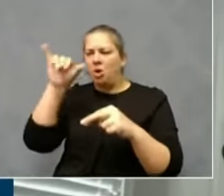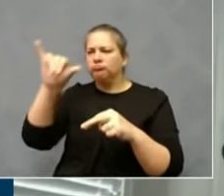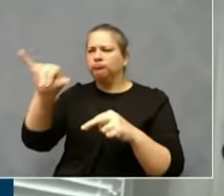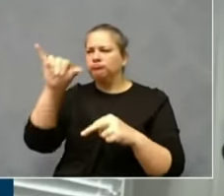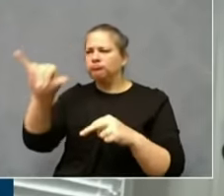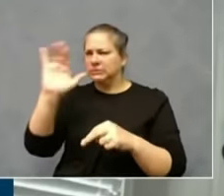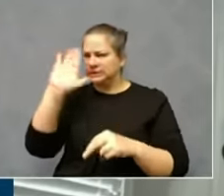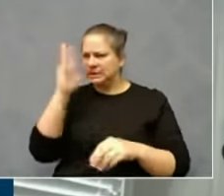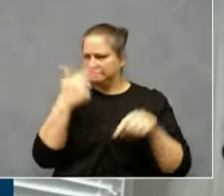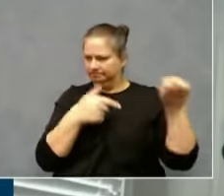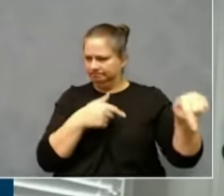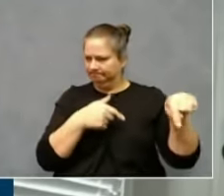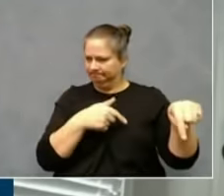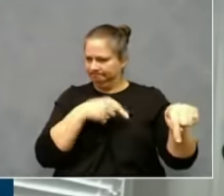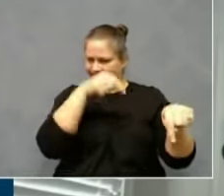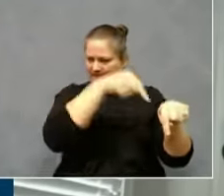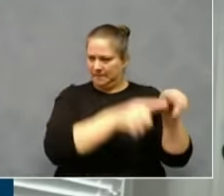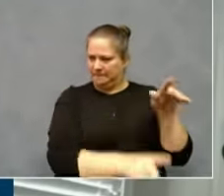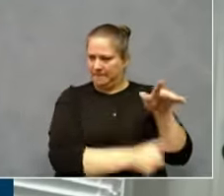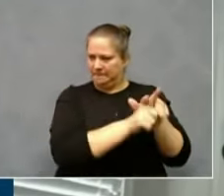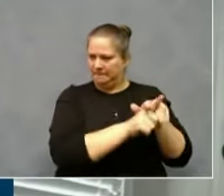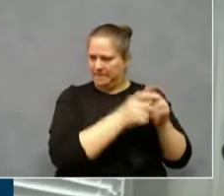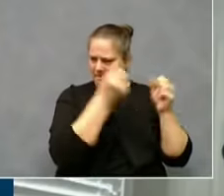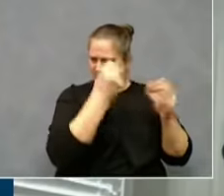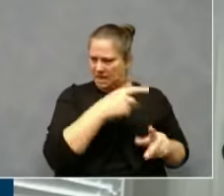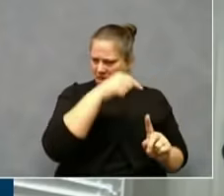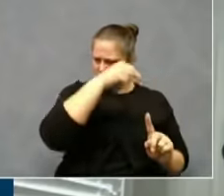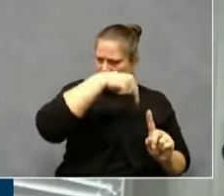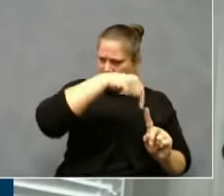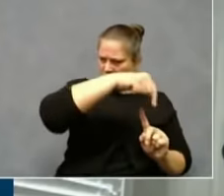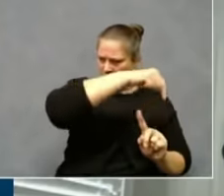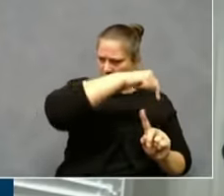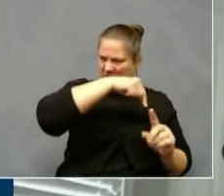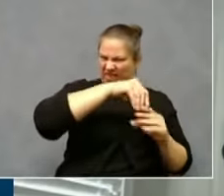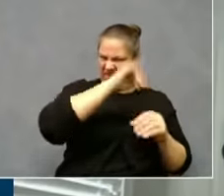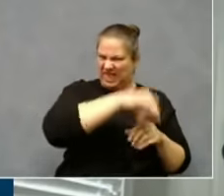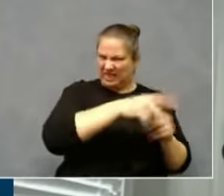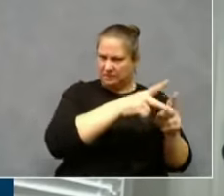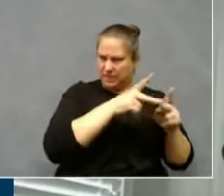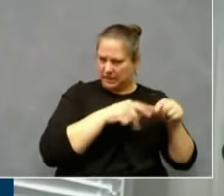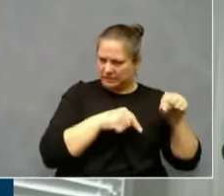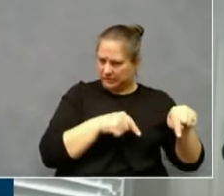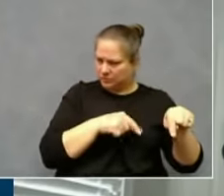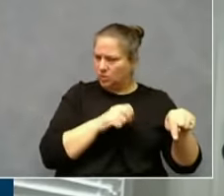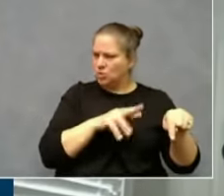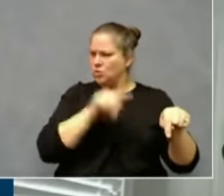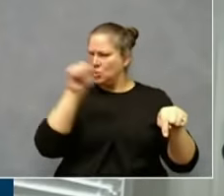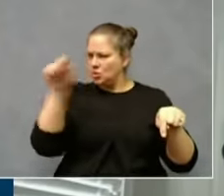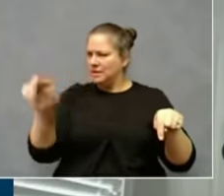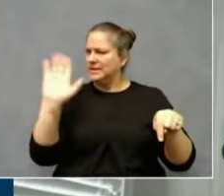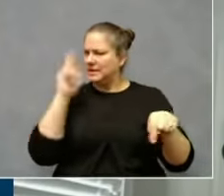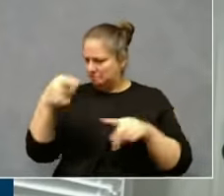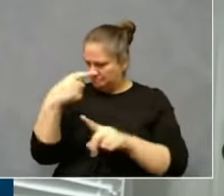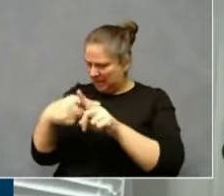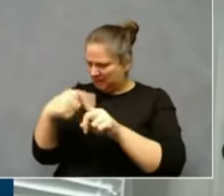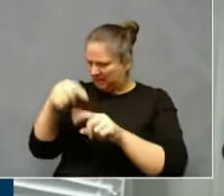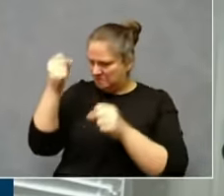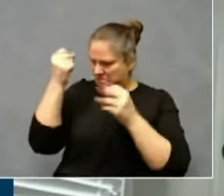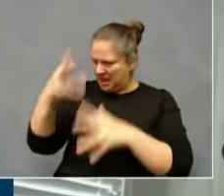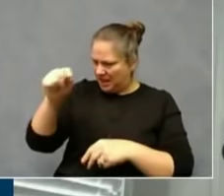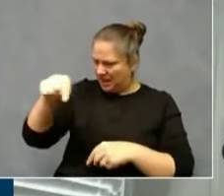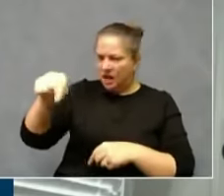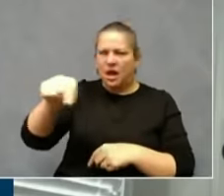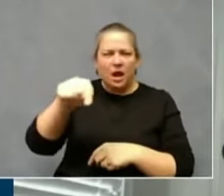specific location. The focus, though, has been on trying to help people who are infected and prevent more people from becoming